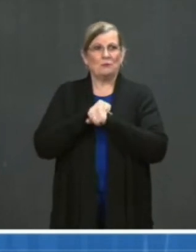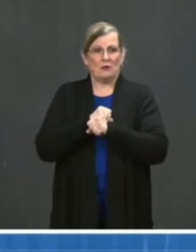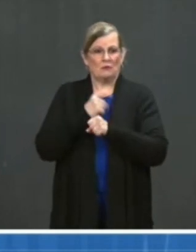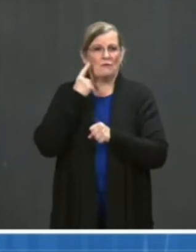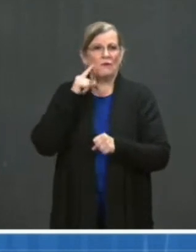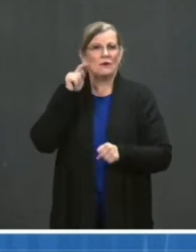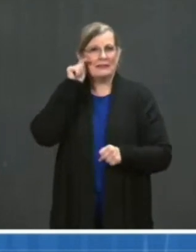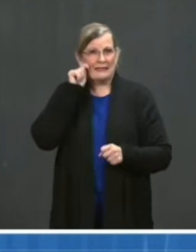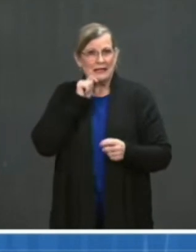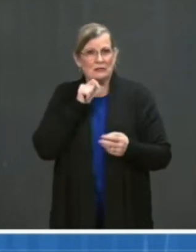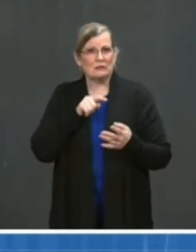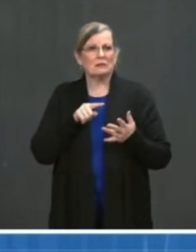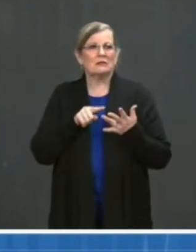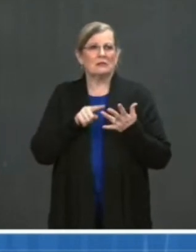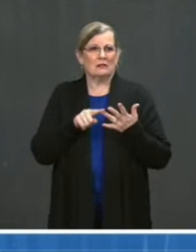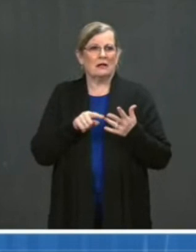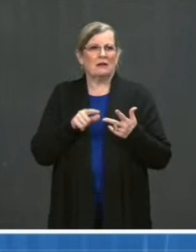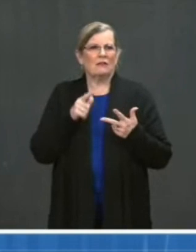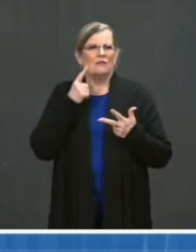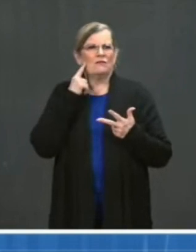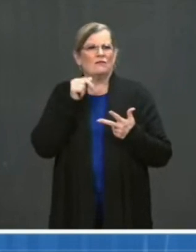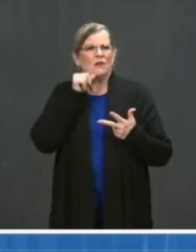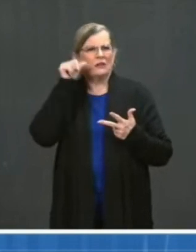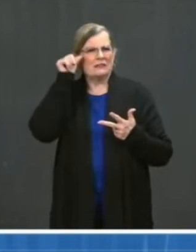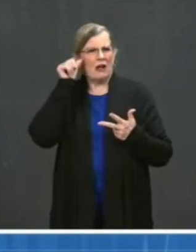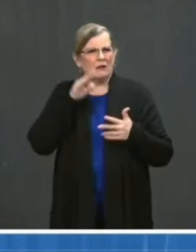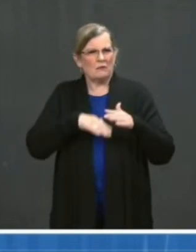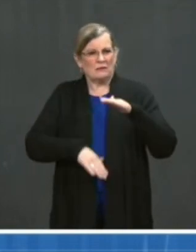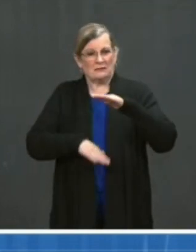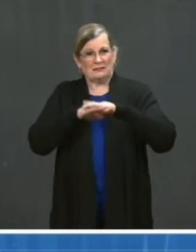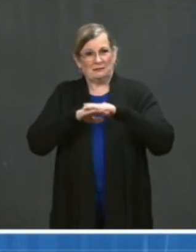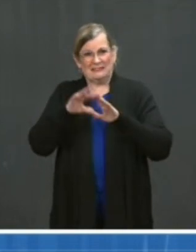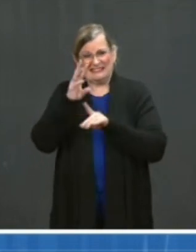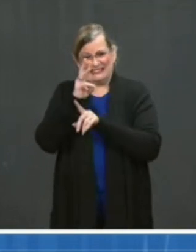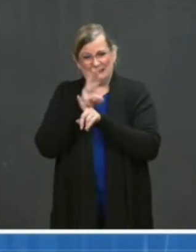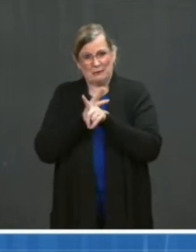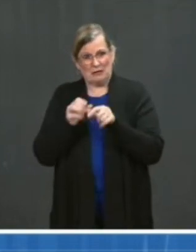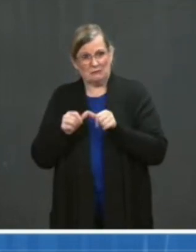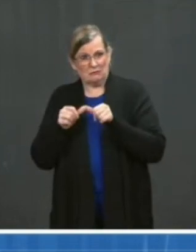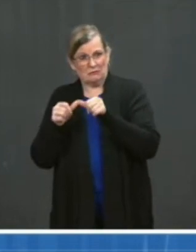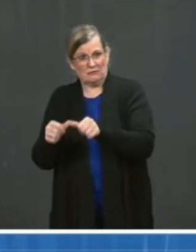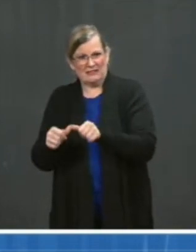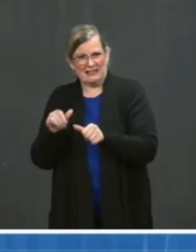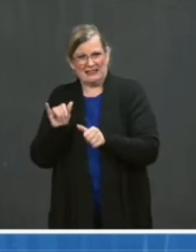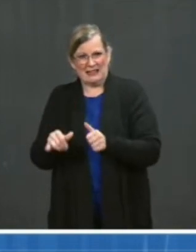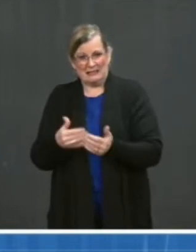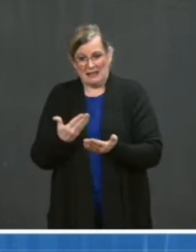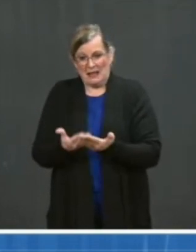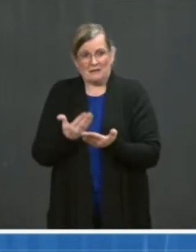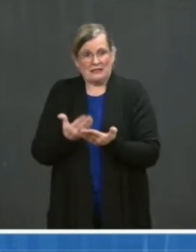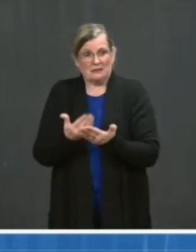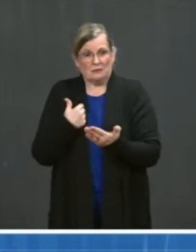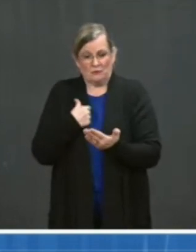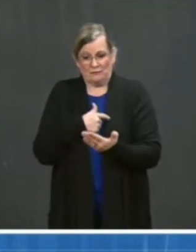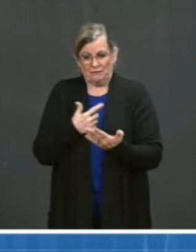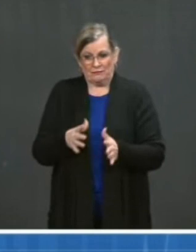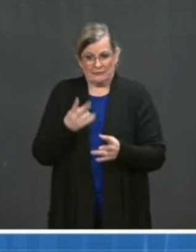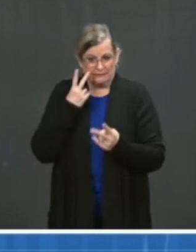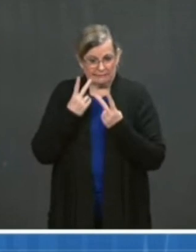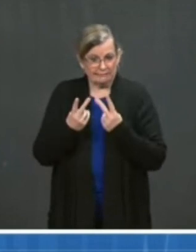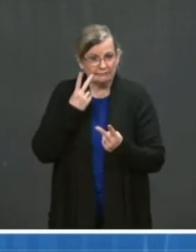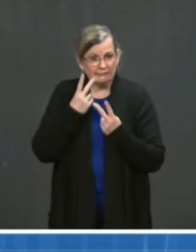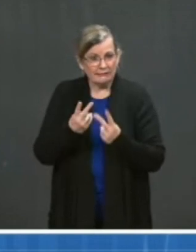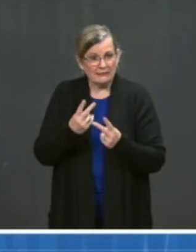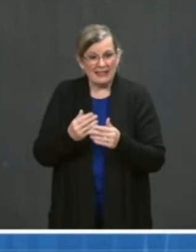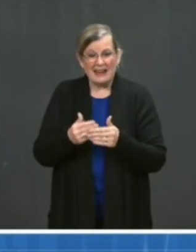six months. Next slide. This is the MMWR from the CDC, which as I mentioned a moment ago, showed that for